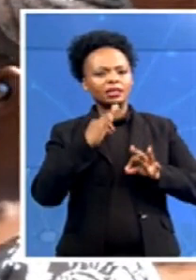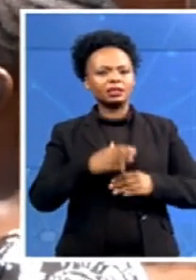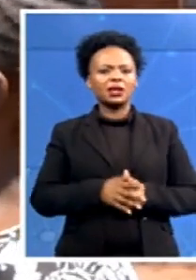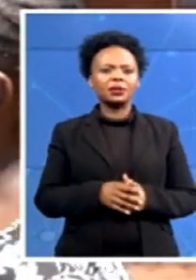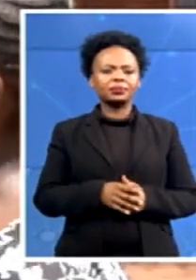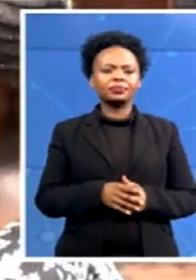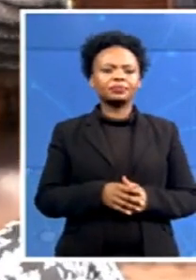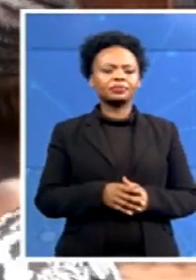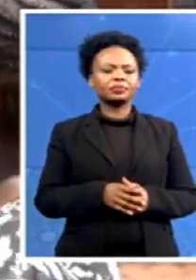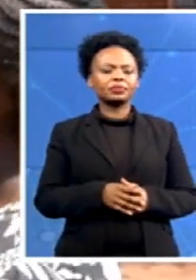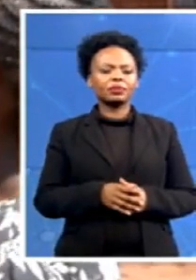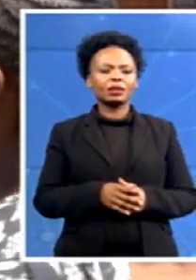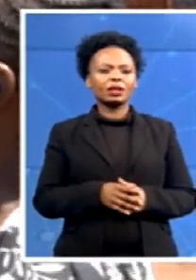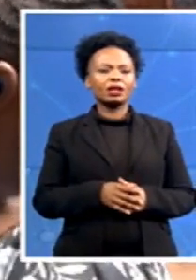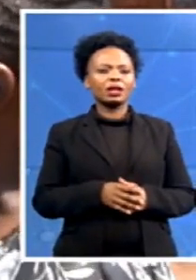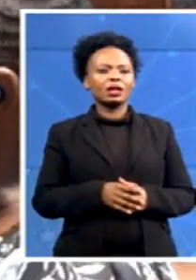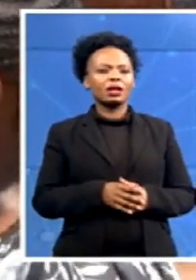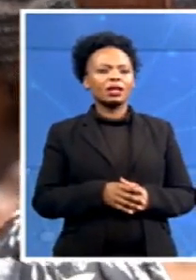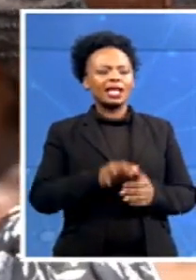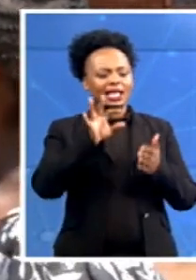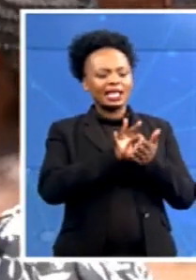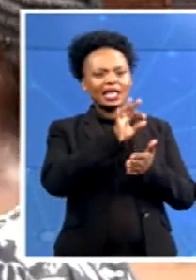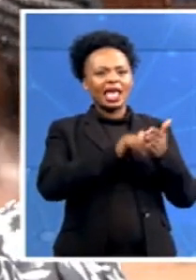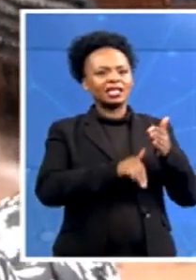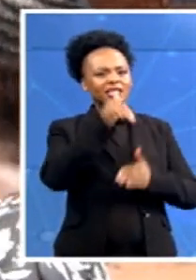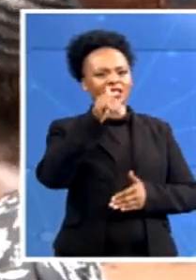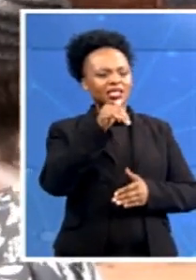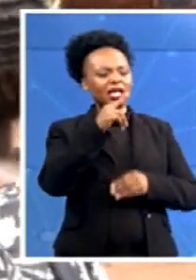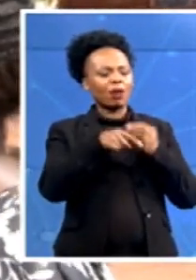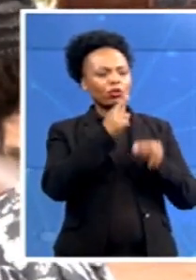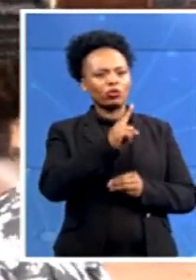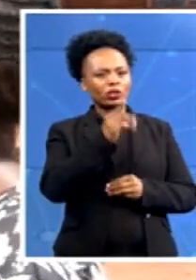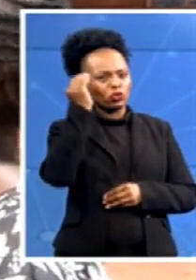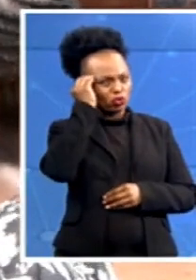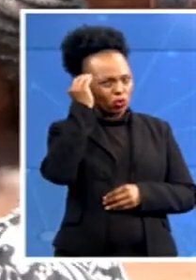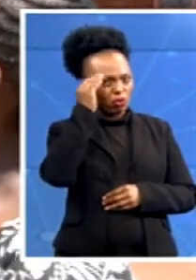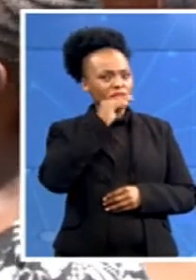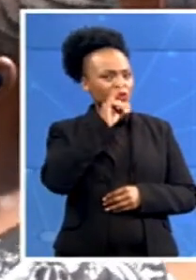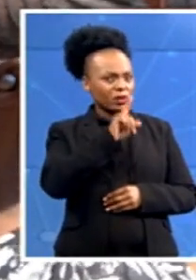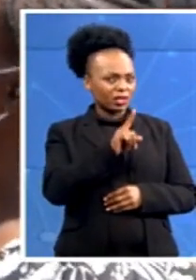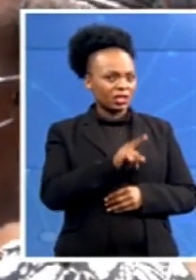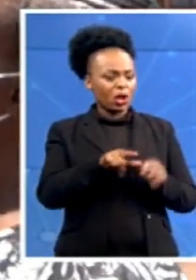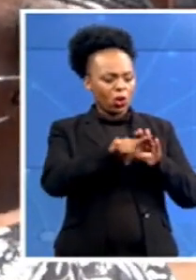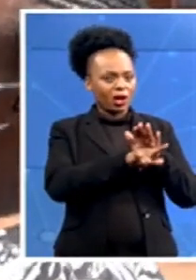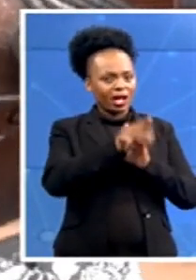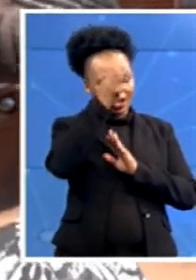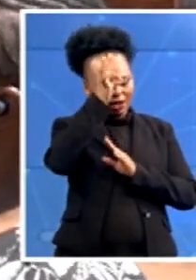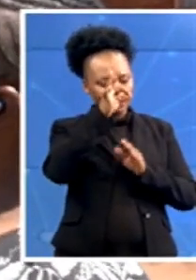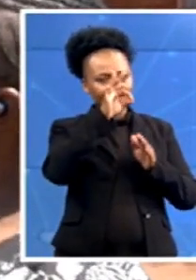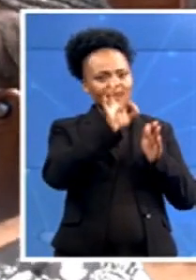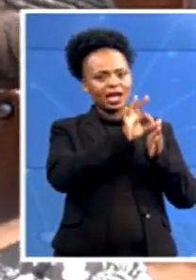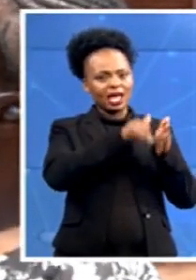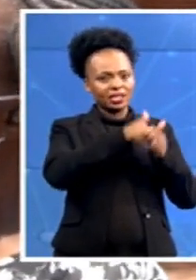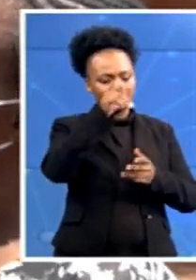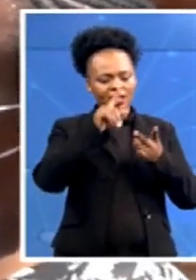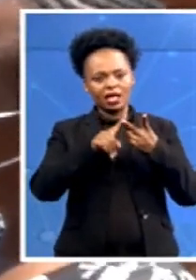election is for? Or can you tell what is the difference between this local government election and the national government election? Yes, I